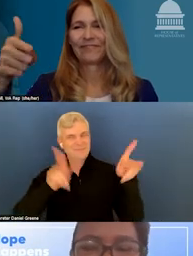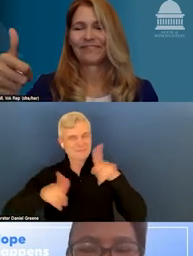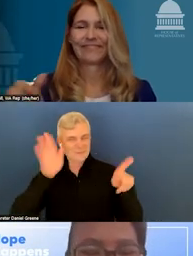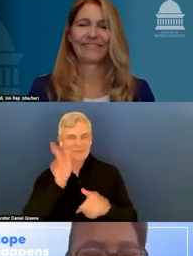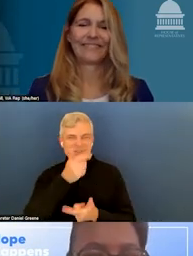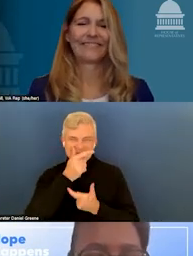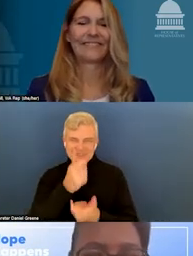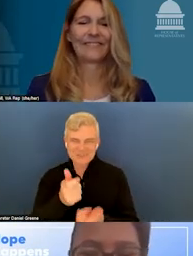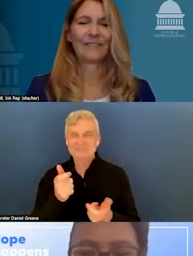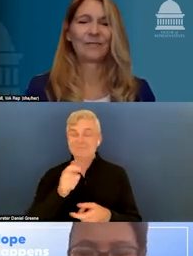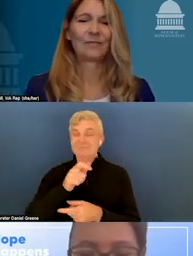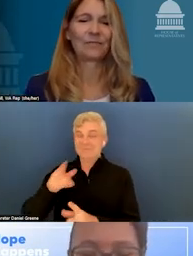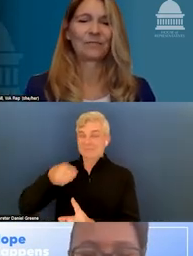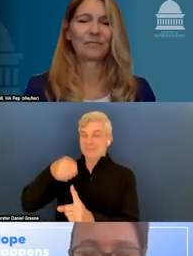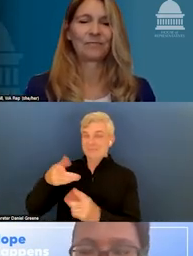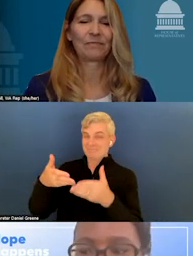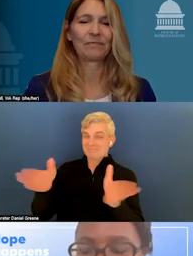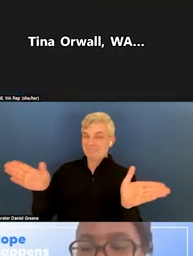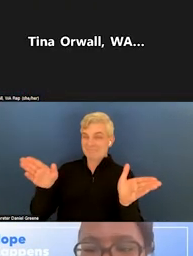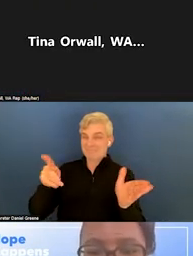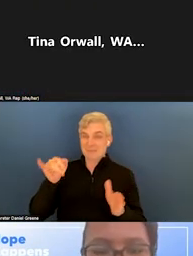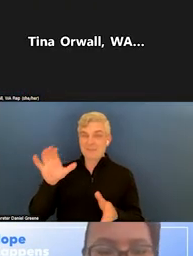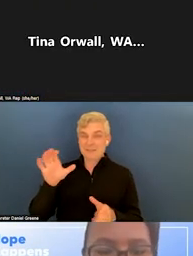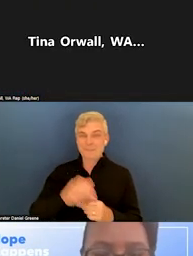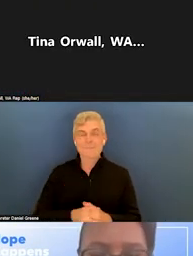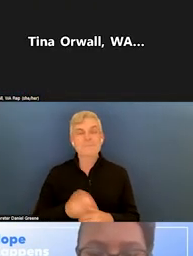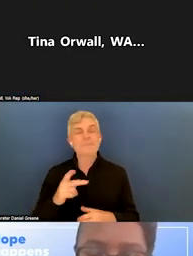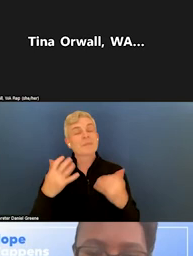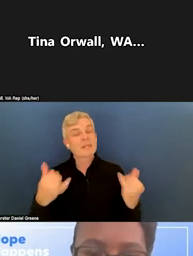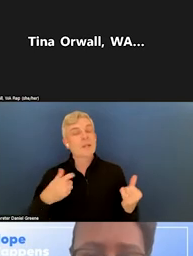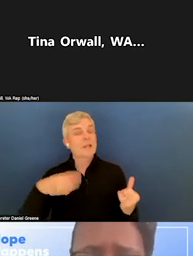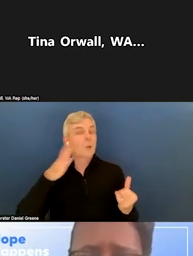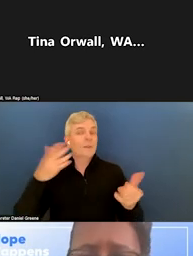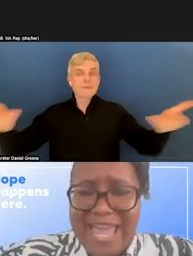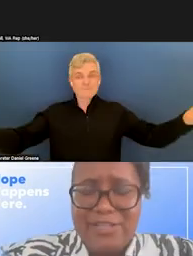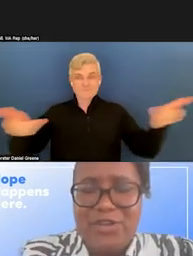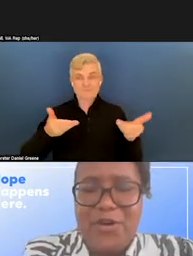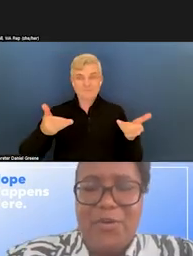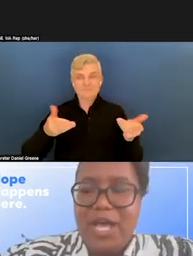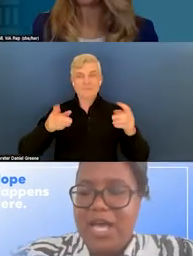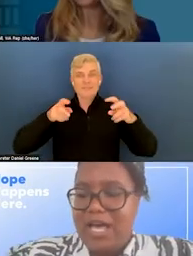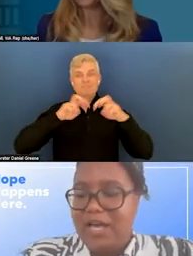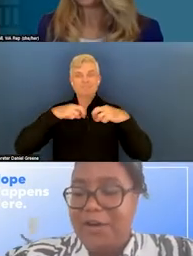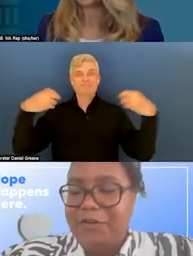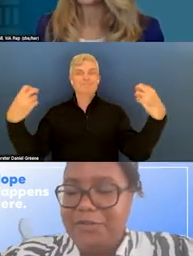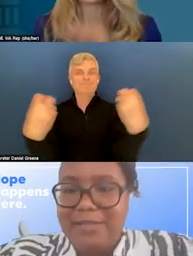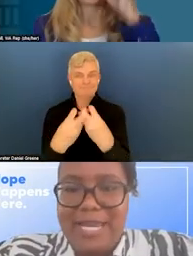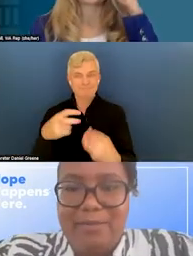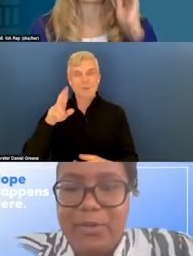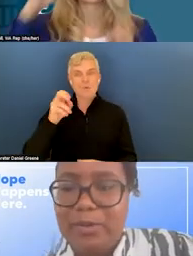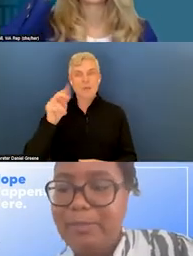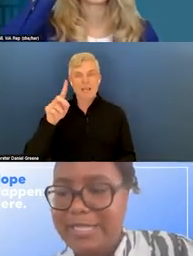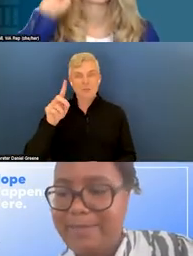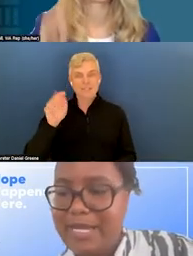So at this point, I'm going to bring in our roundtable. And so our first